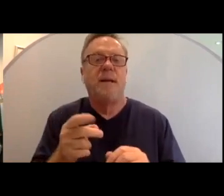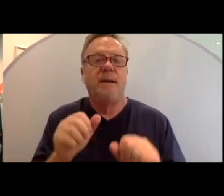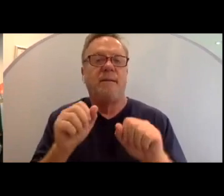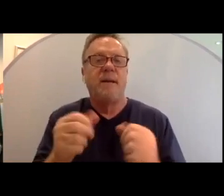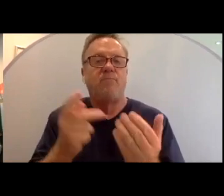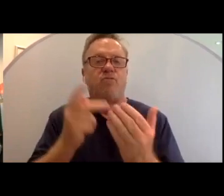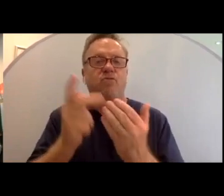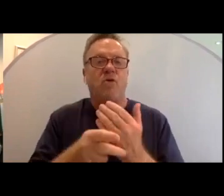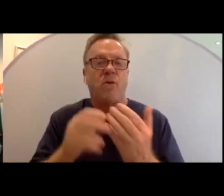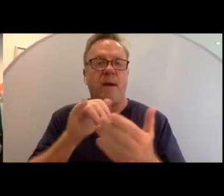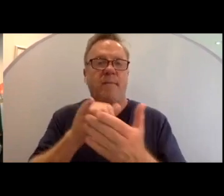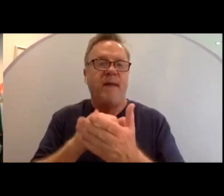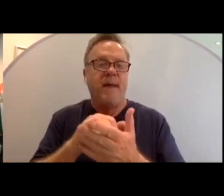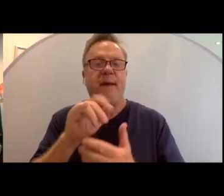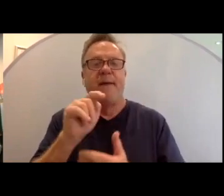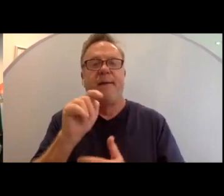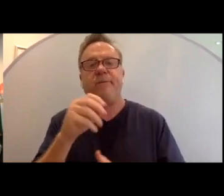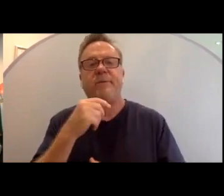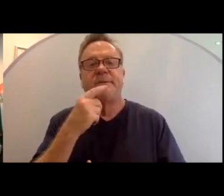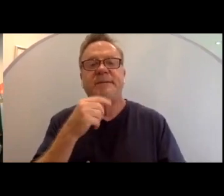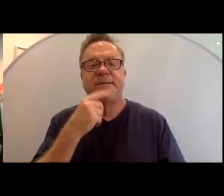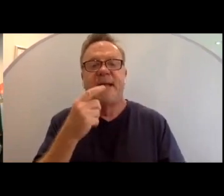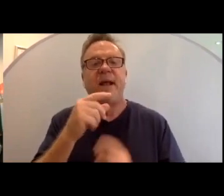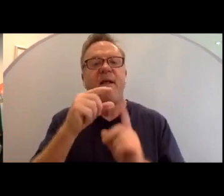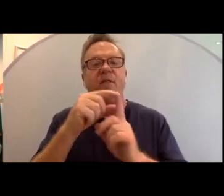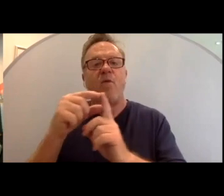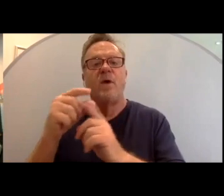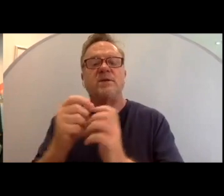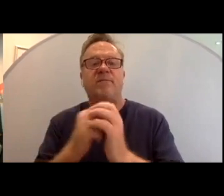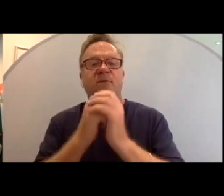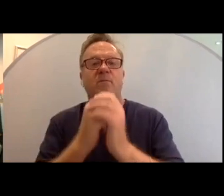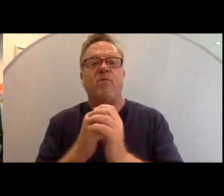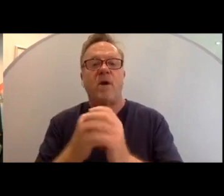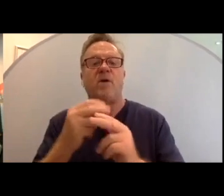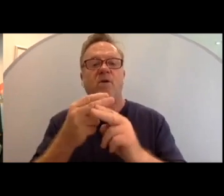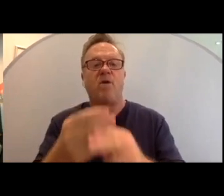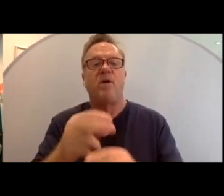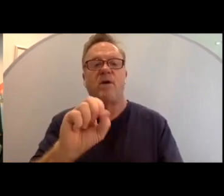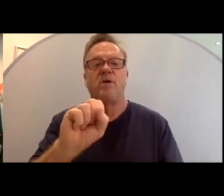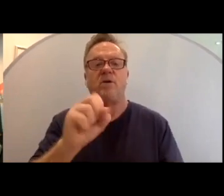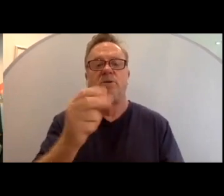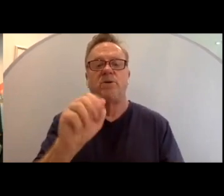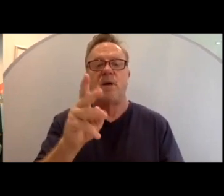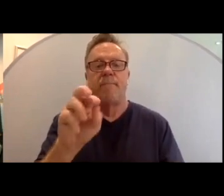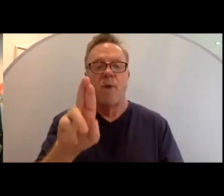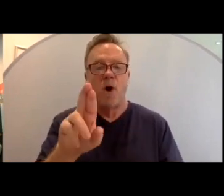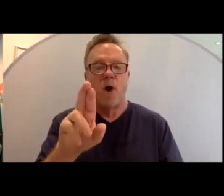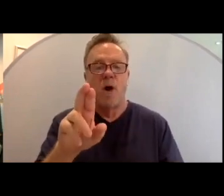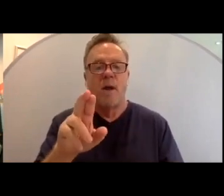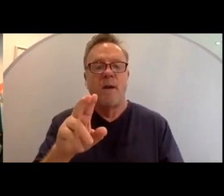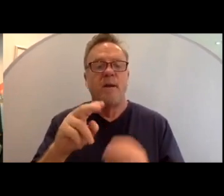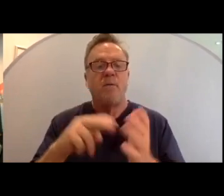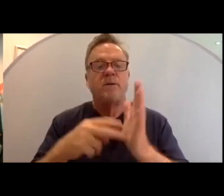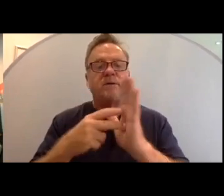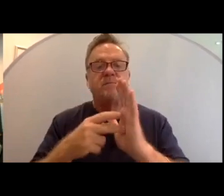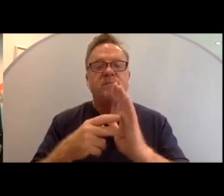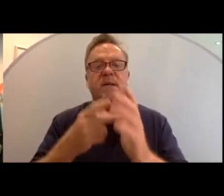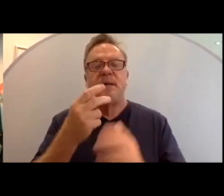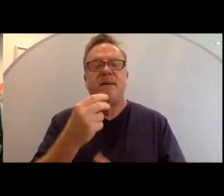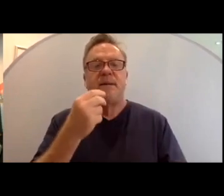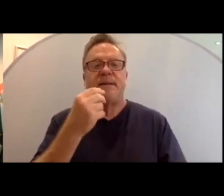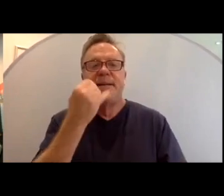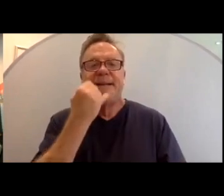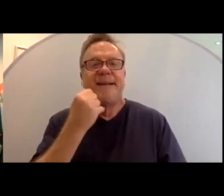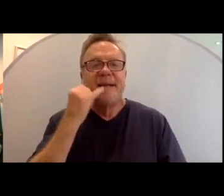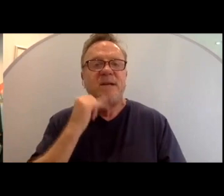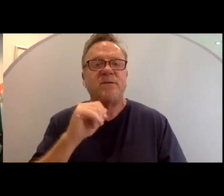program it to say the words of a prayer known as the Shema, which means, hero Israel, Adonai is our God,